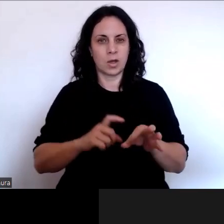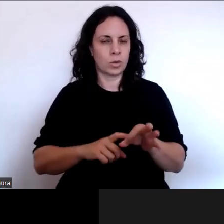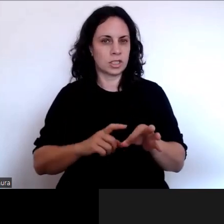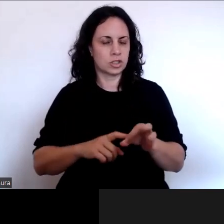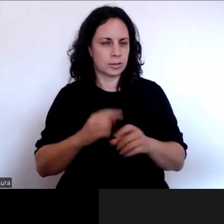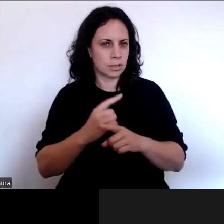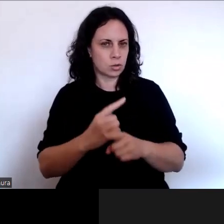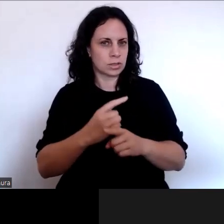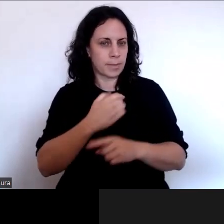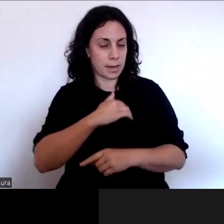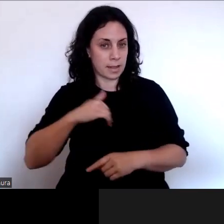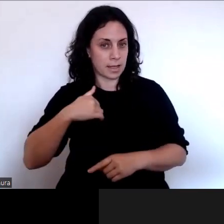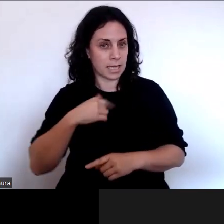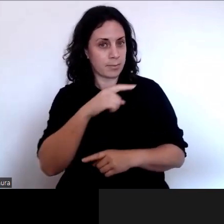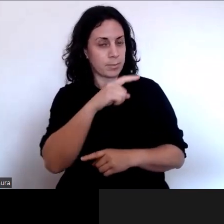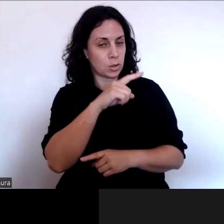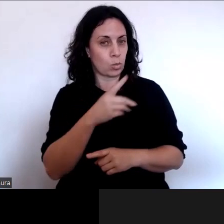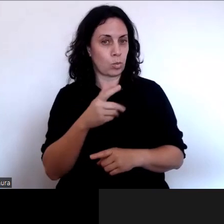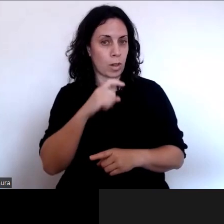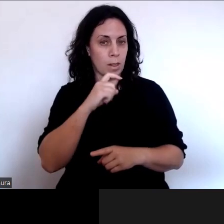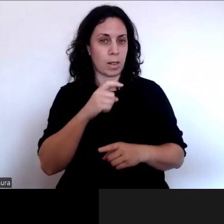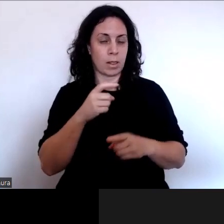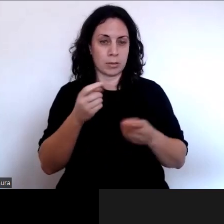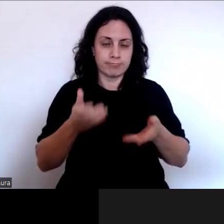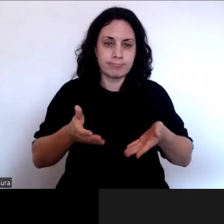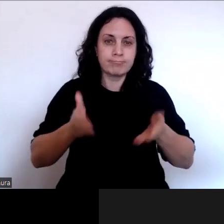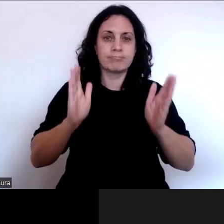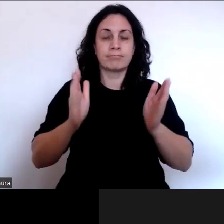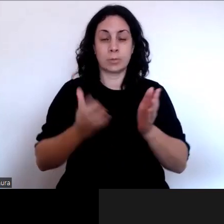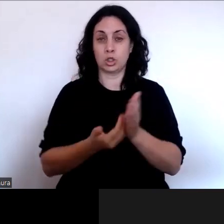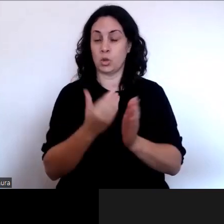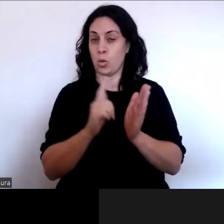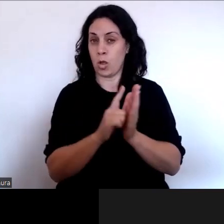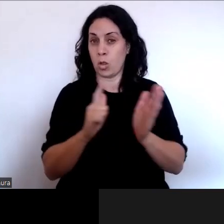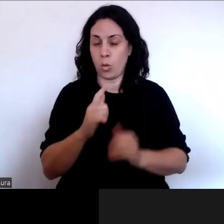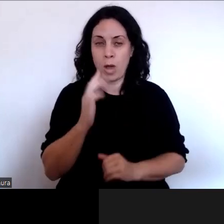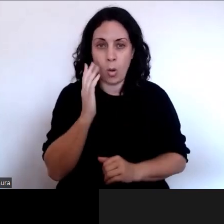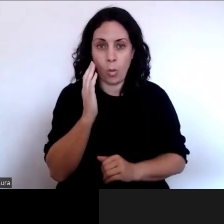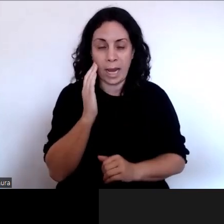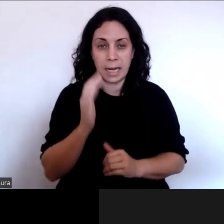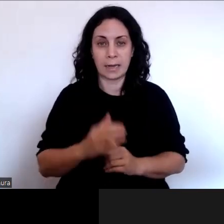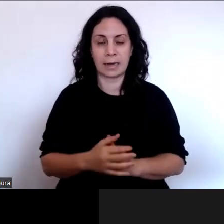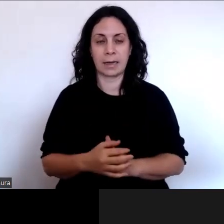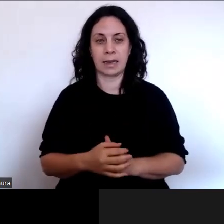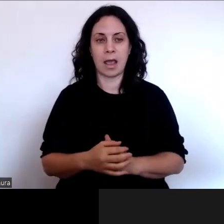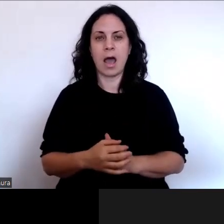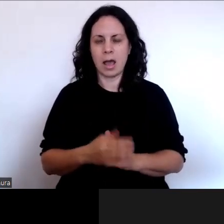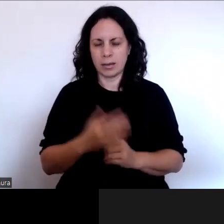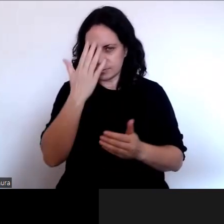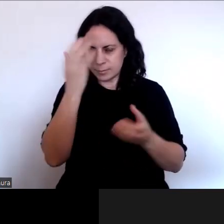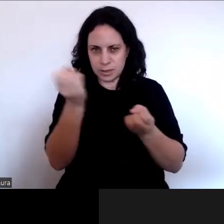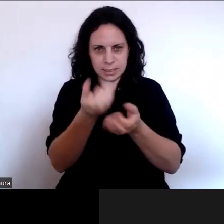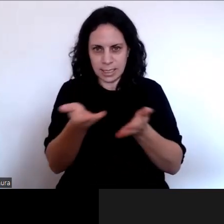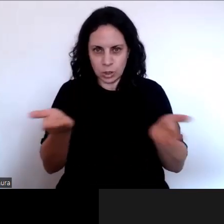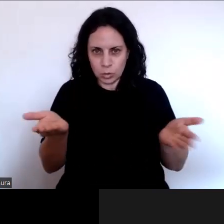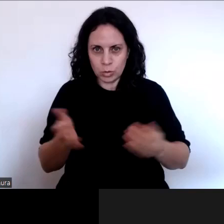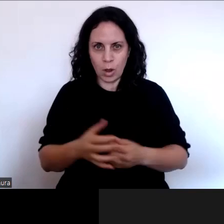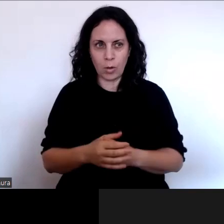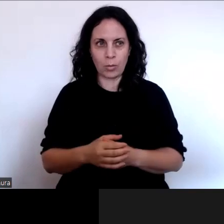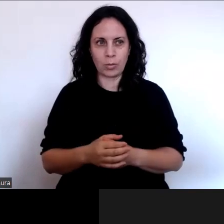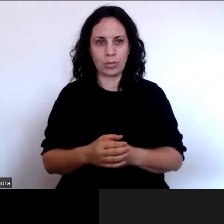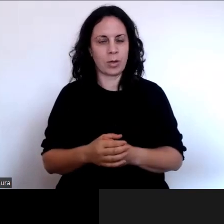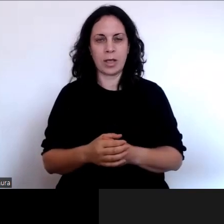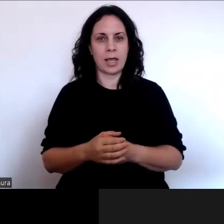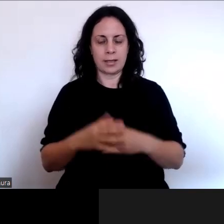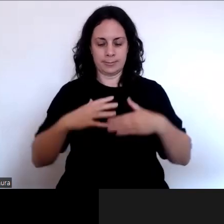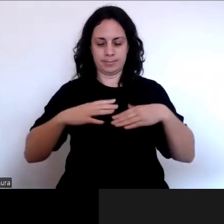introduce a new law and just want to be clear that that's not up to us.